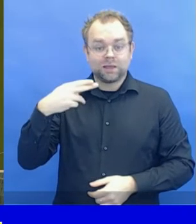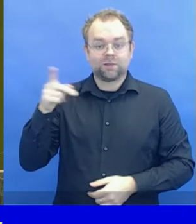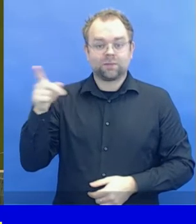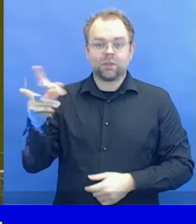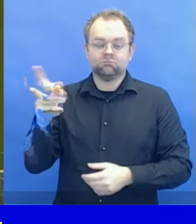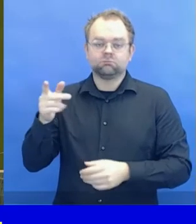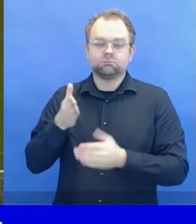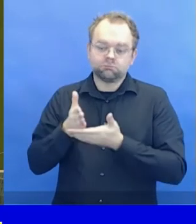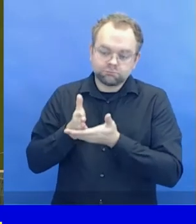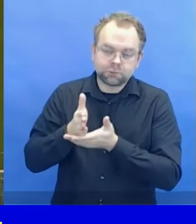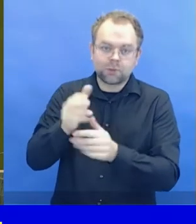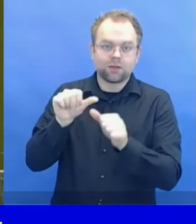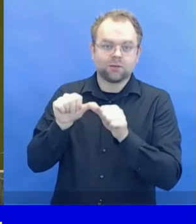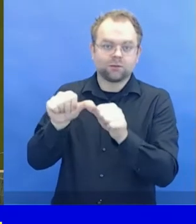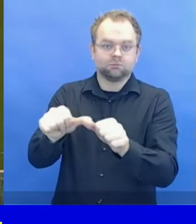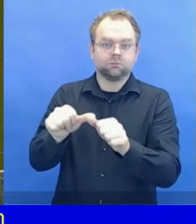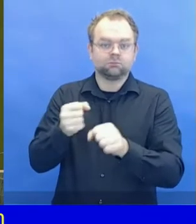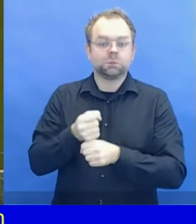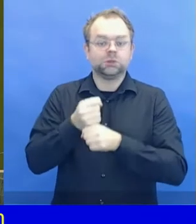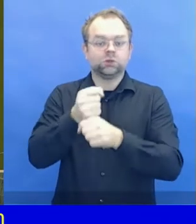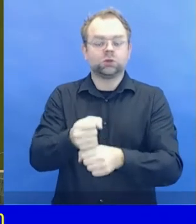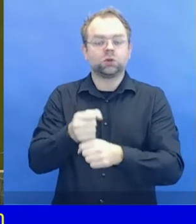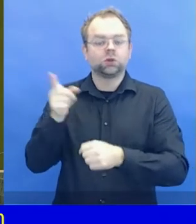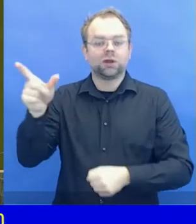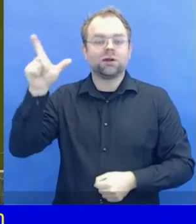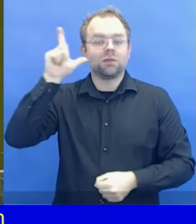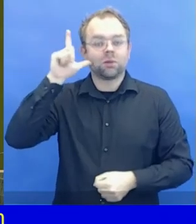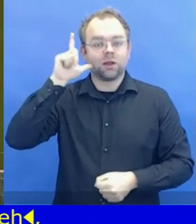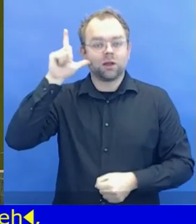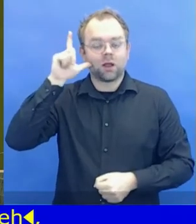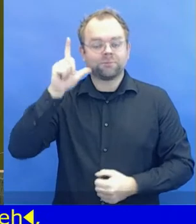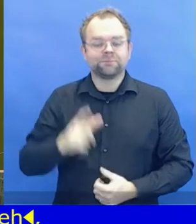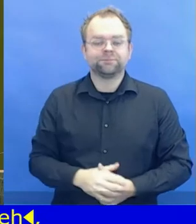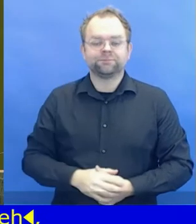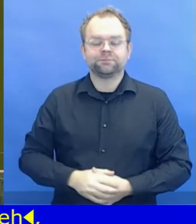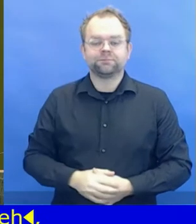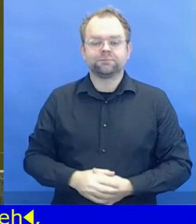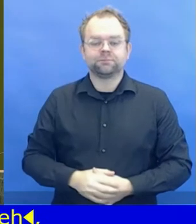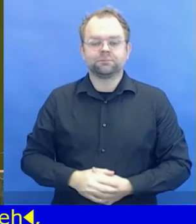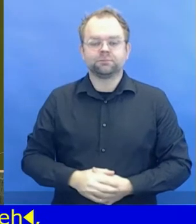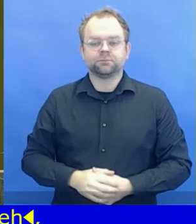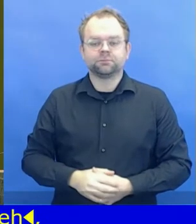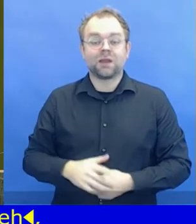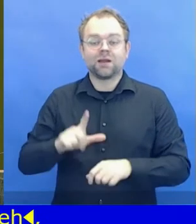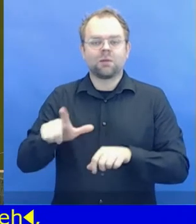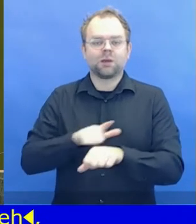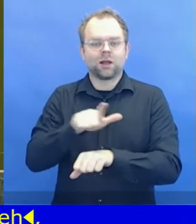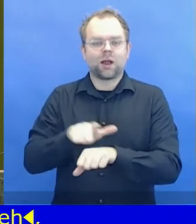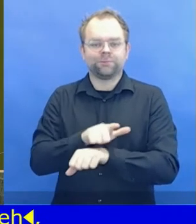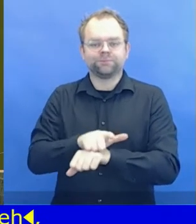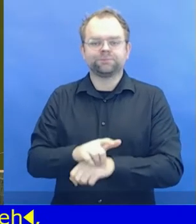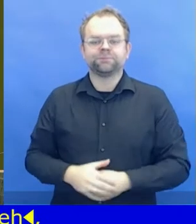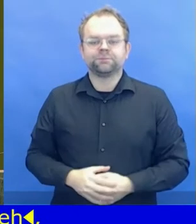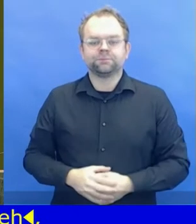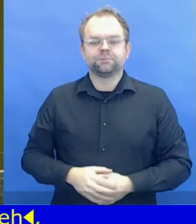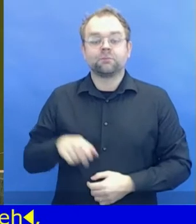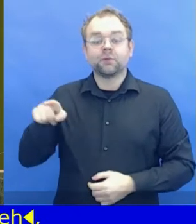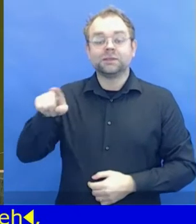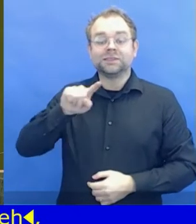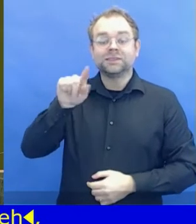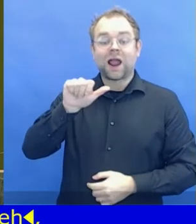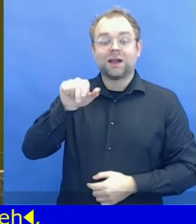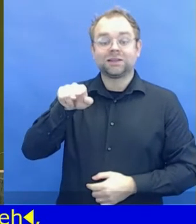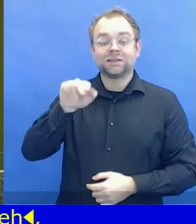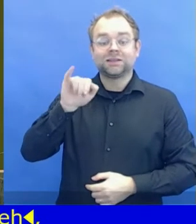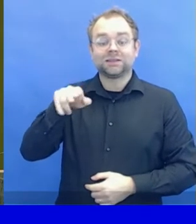-Sanini from the Permanent Mission of Brazil, Ms. Victoria Saas from the Permanent Mission